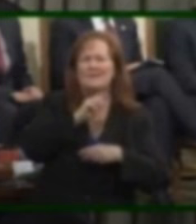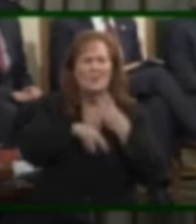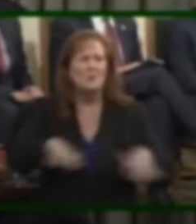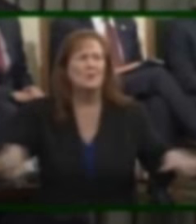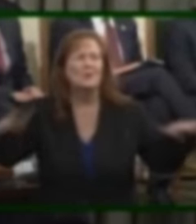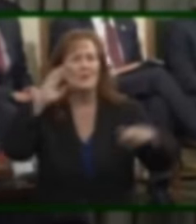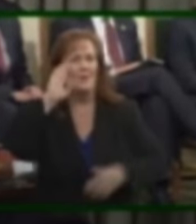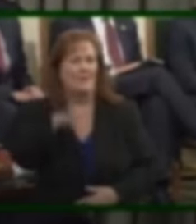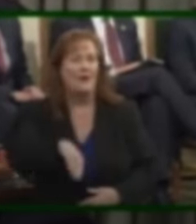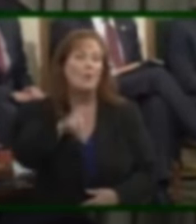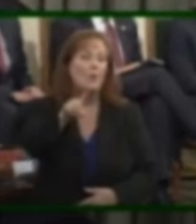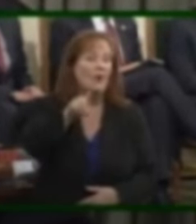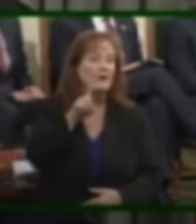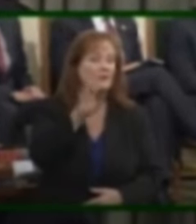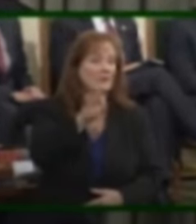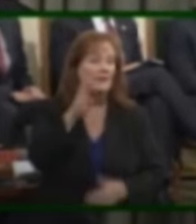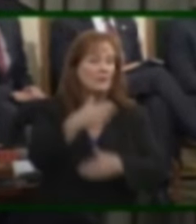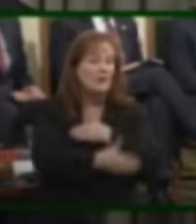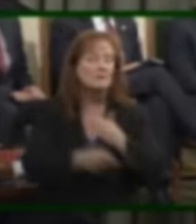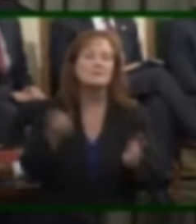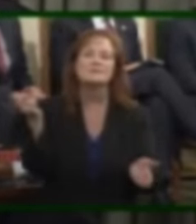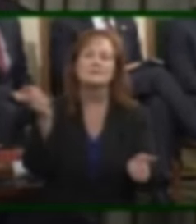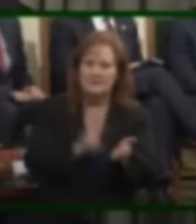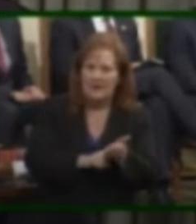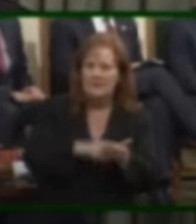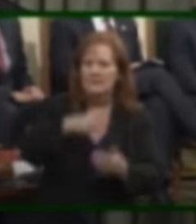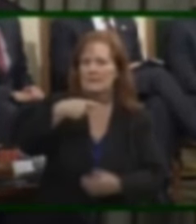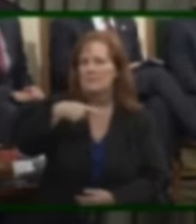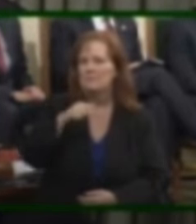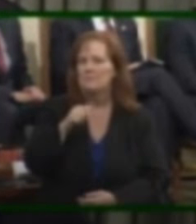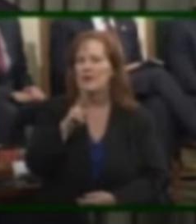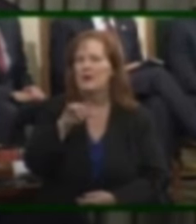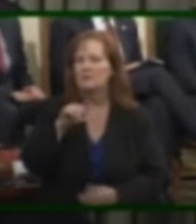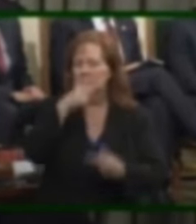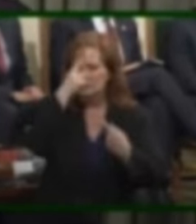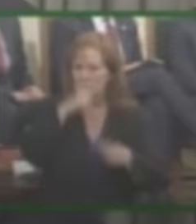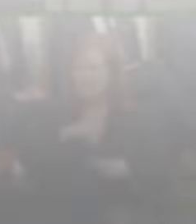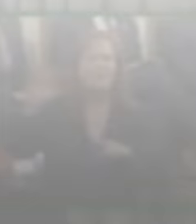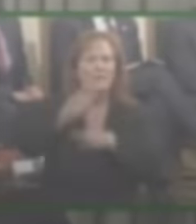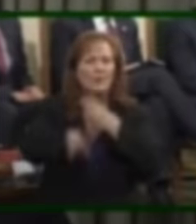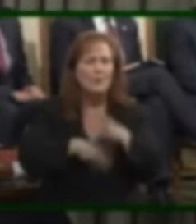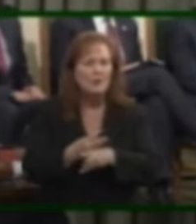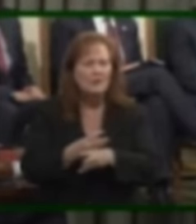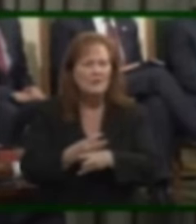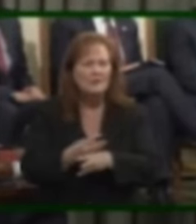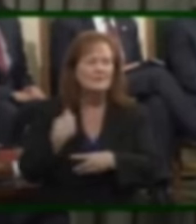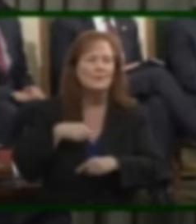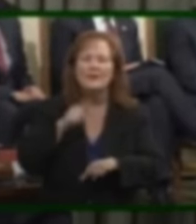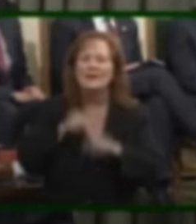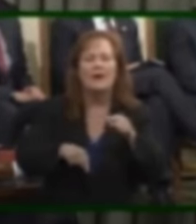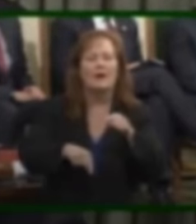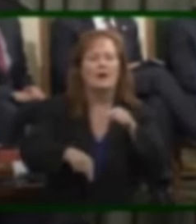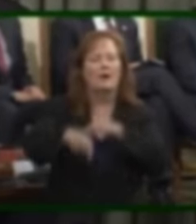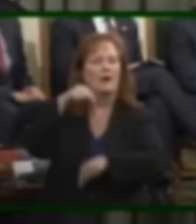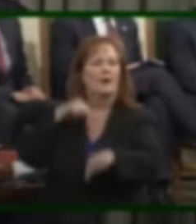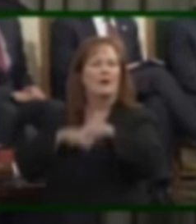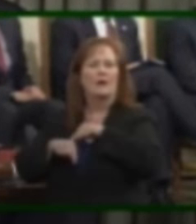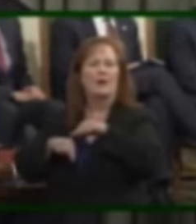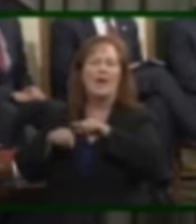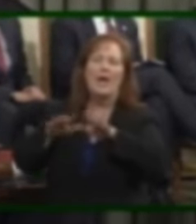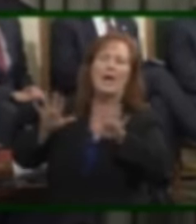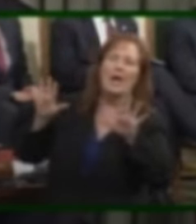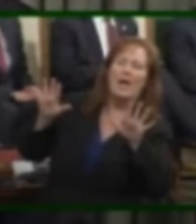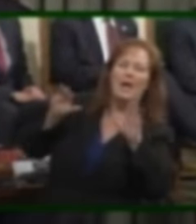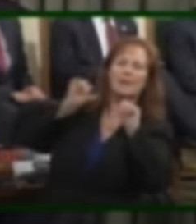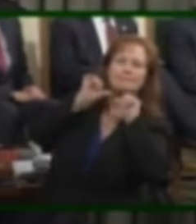194 countries have signed the Paris Agreement to control greenhouse gases. We can't fall back and give in to the